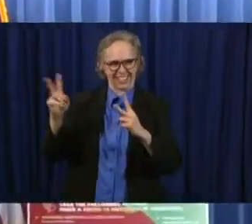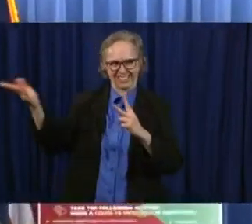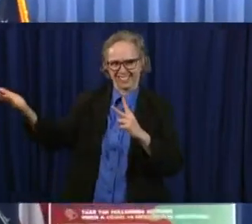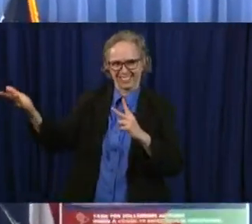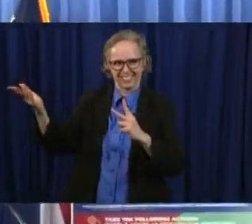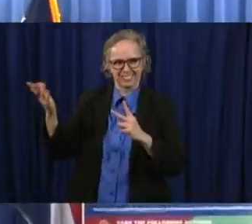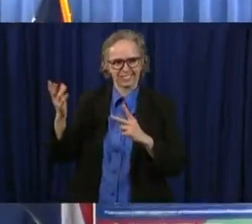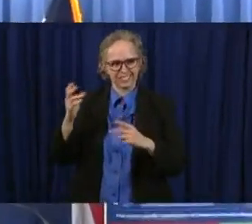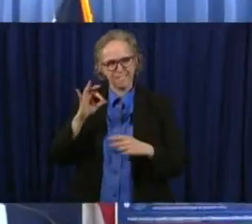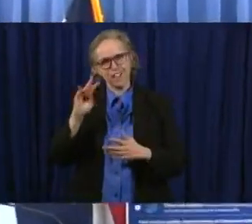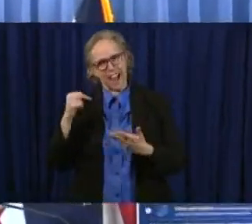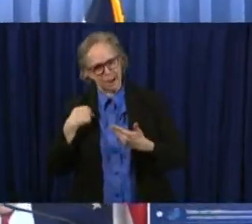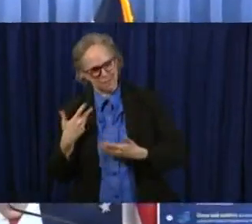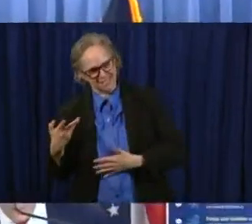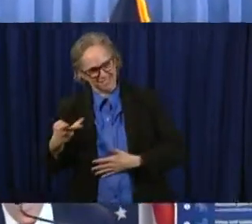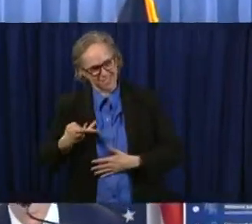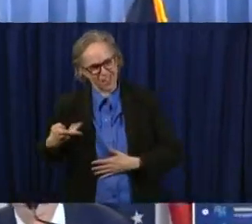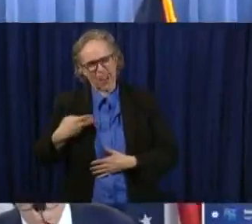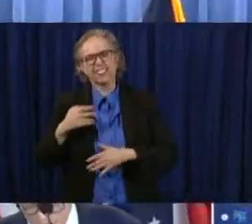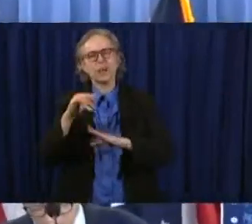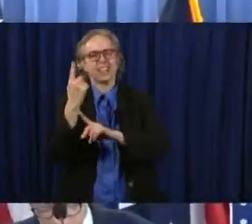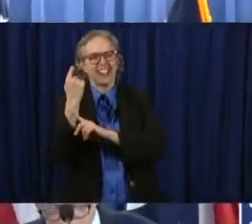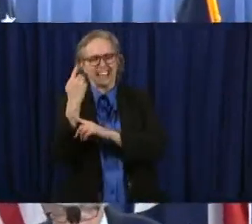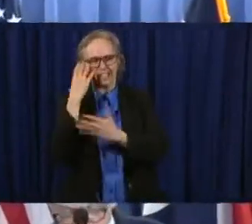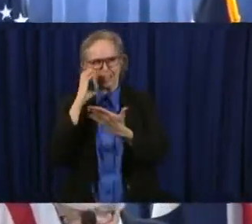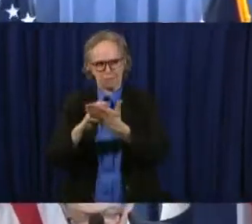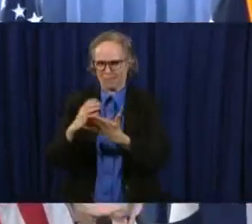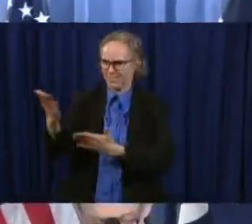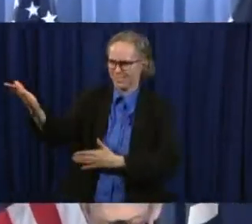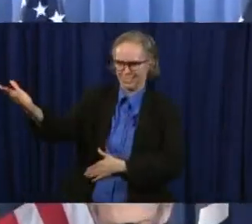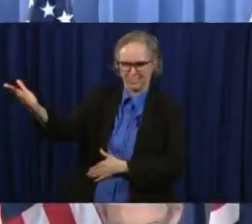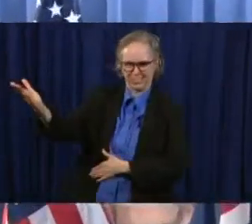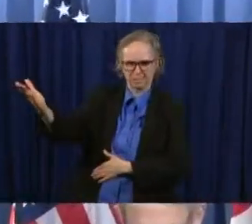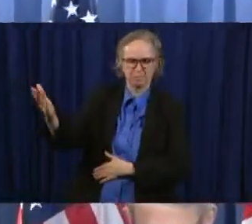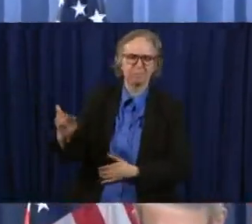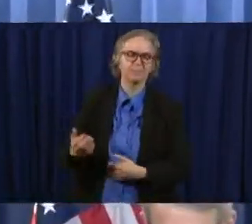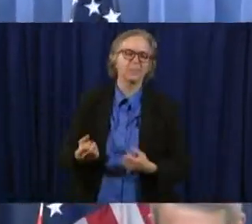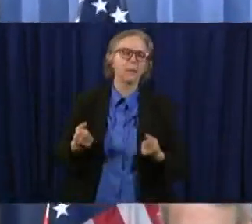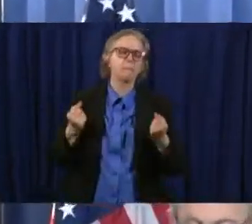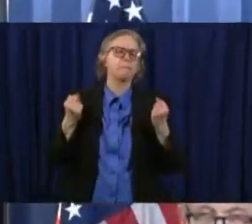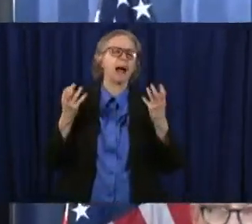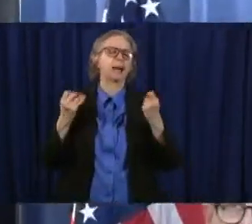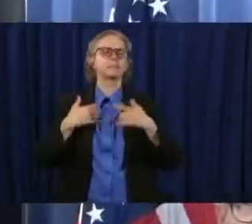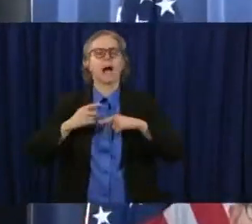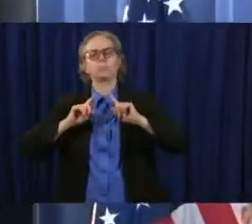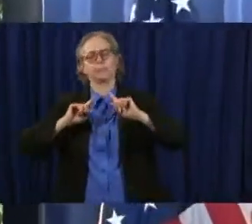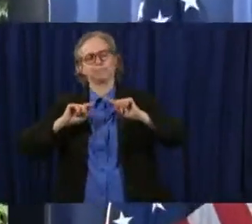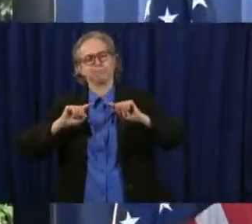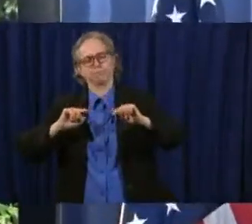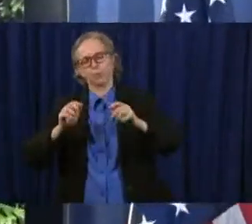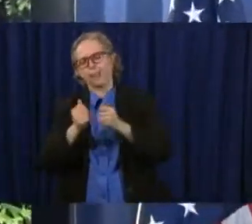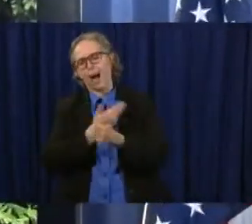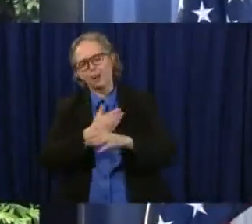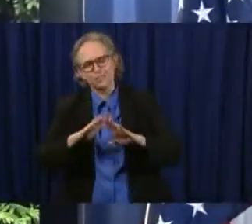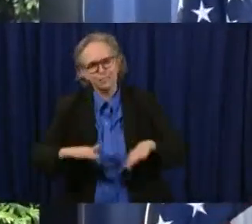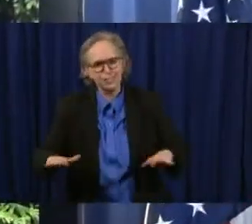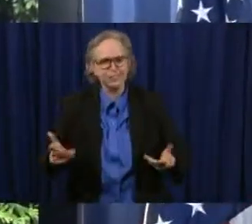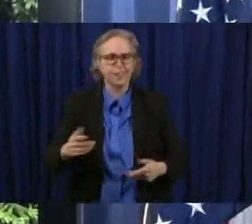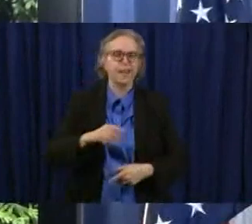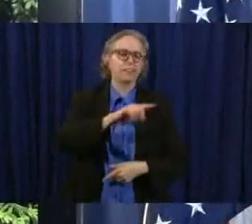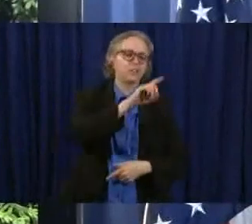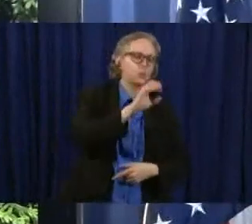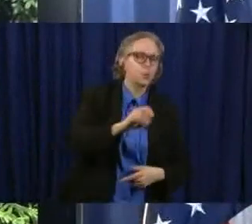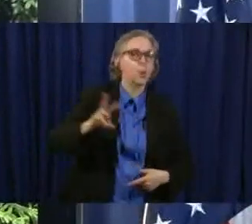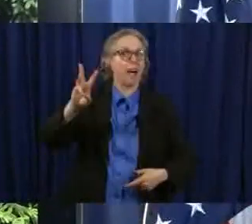and that was that was last year but we've taken a number of the kids there um columbus zoo and the wilds of course are